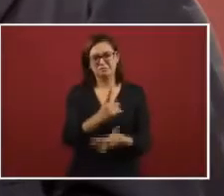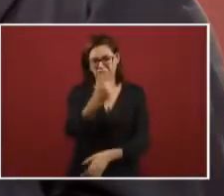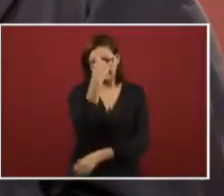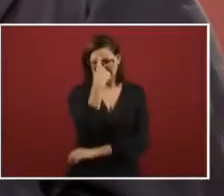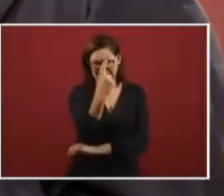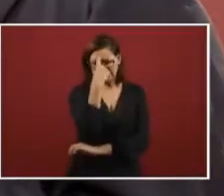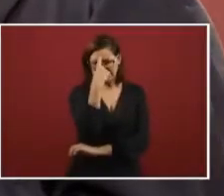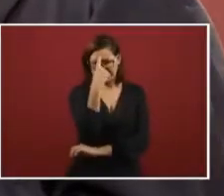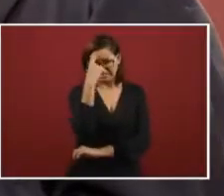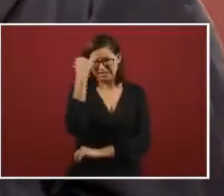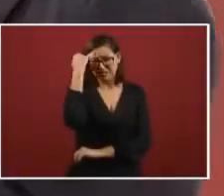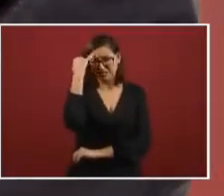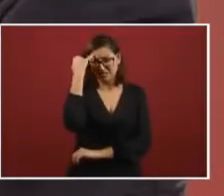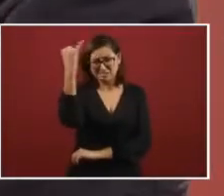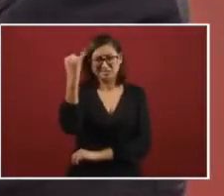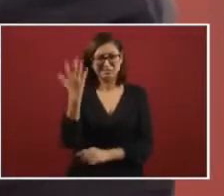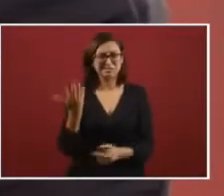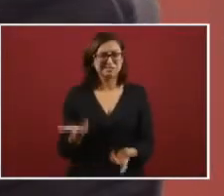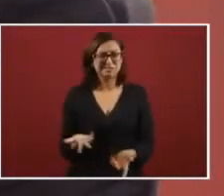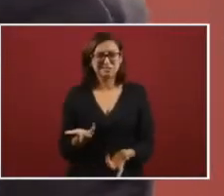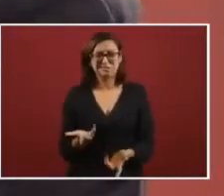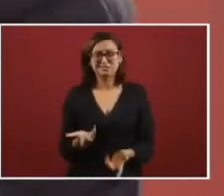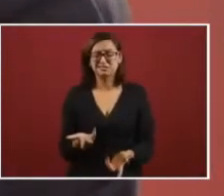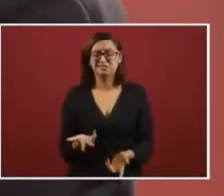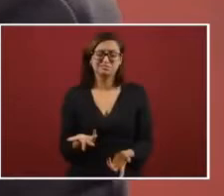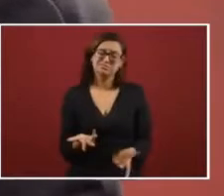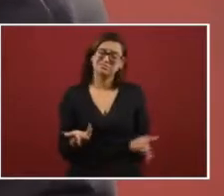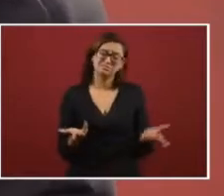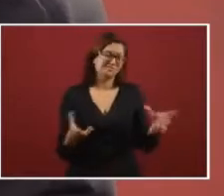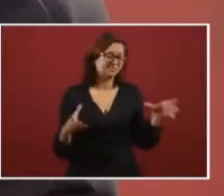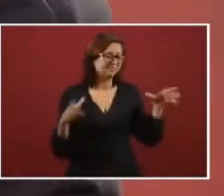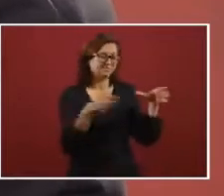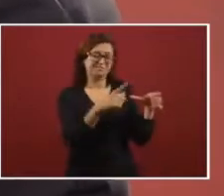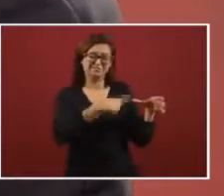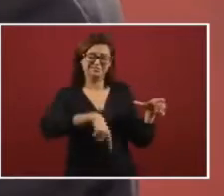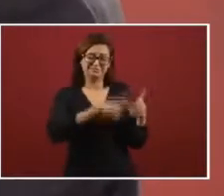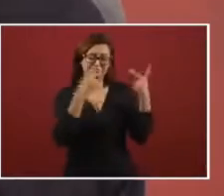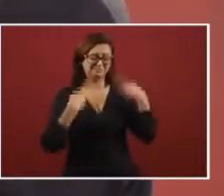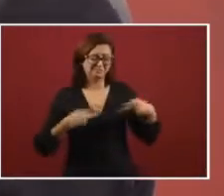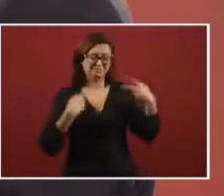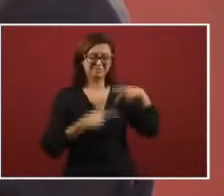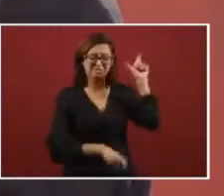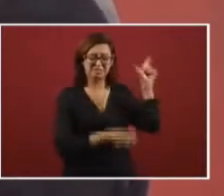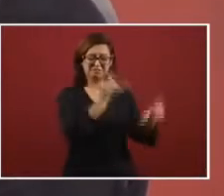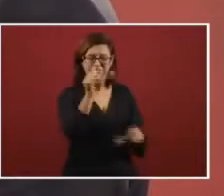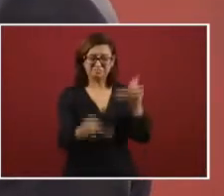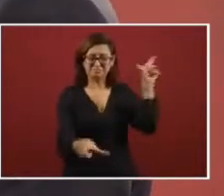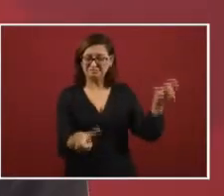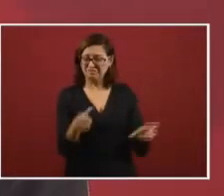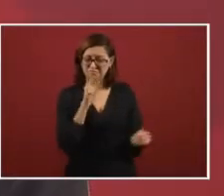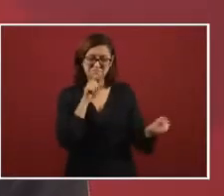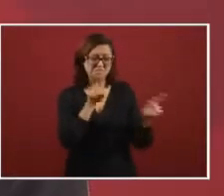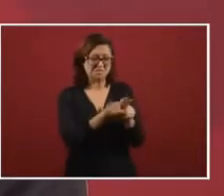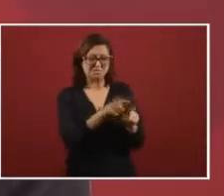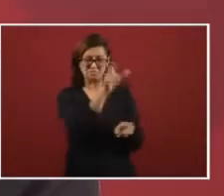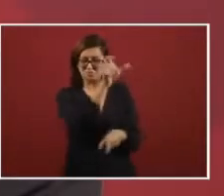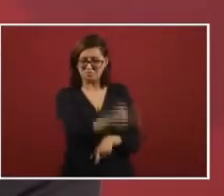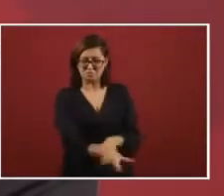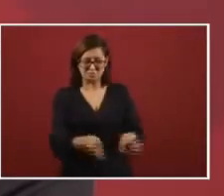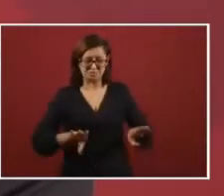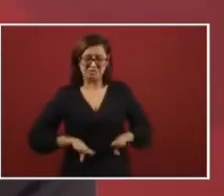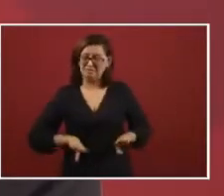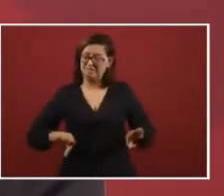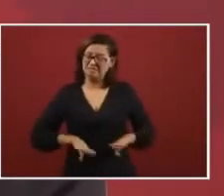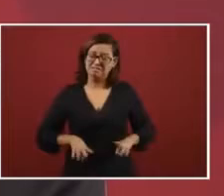because they wanted to, because these people, like Gonzales,